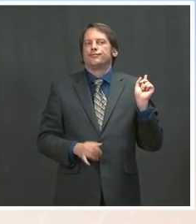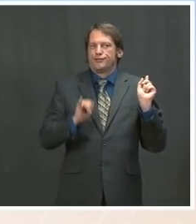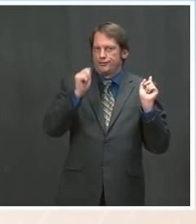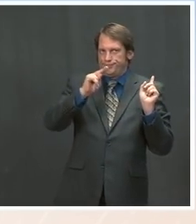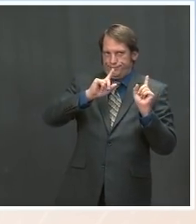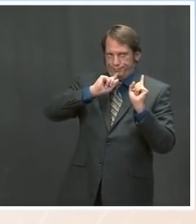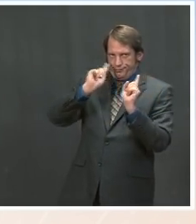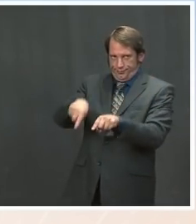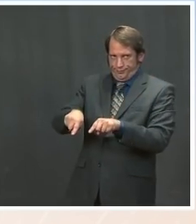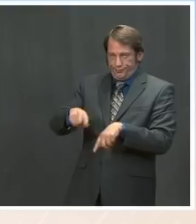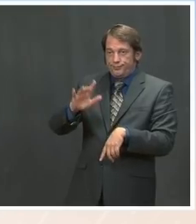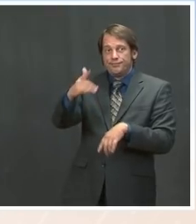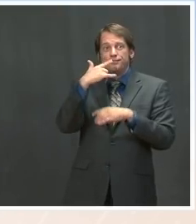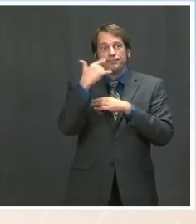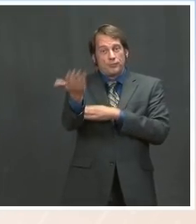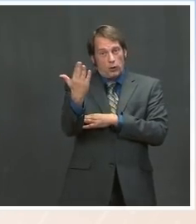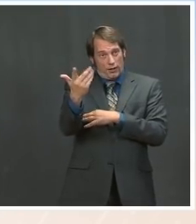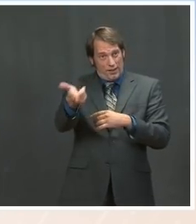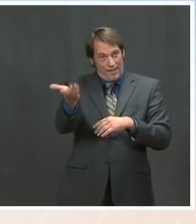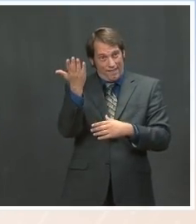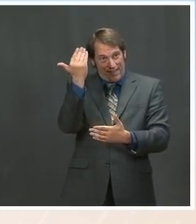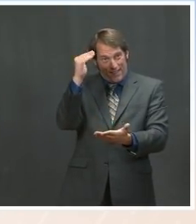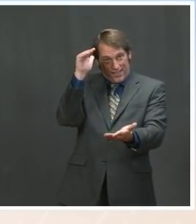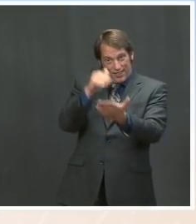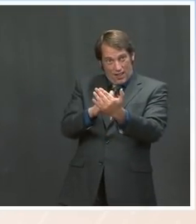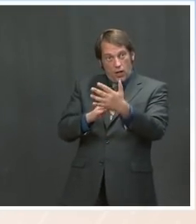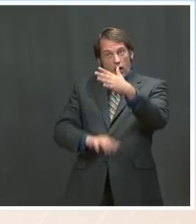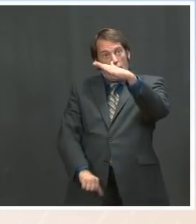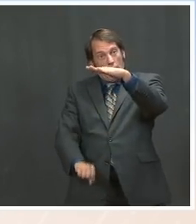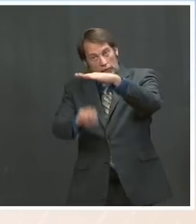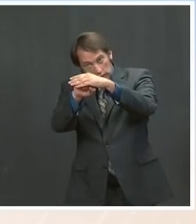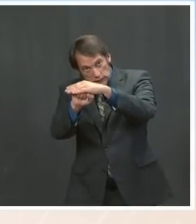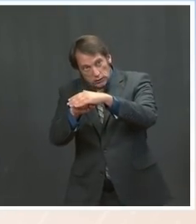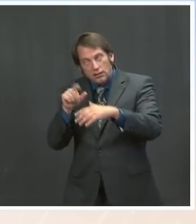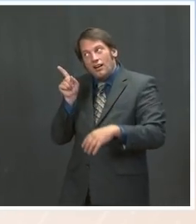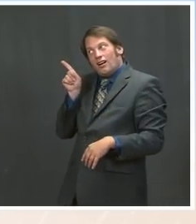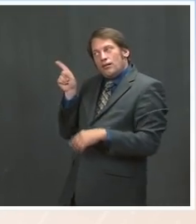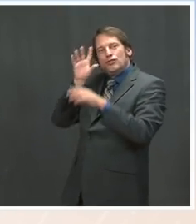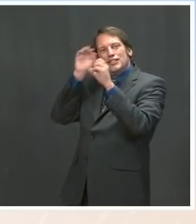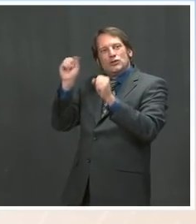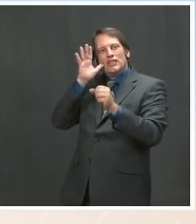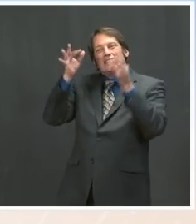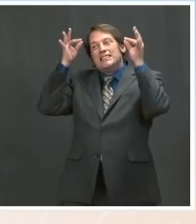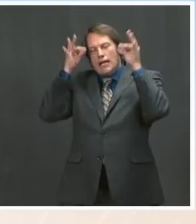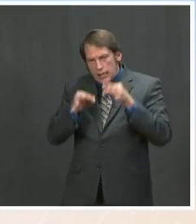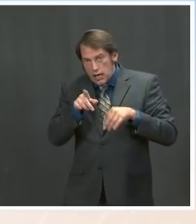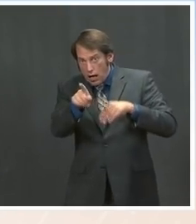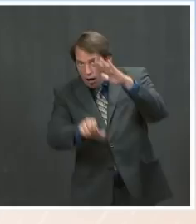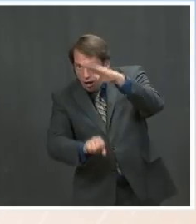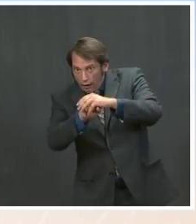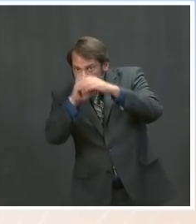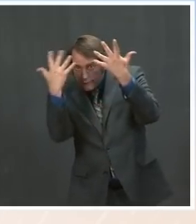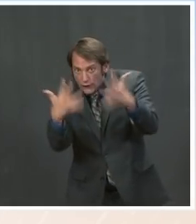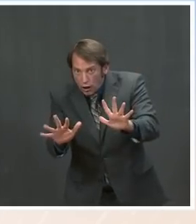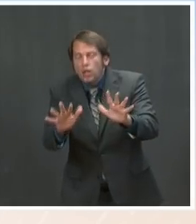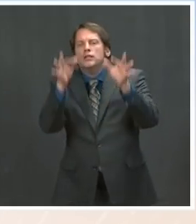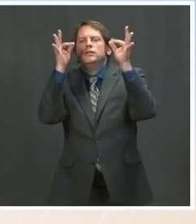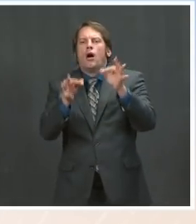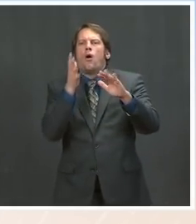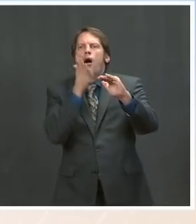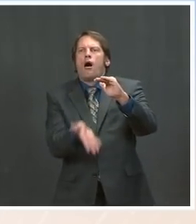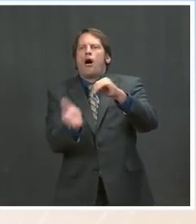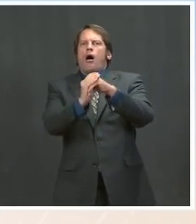,000 is reached, that a subsequent presidential determination would be issued to increase admissions. That was not clearly understood.